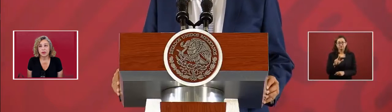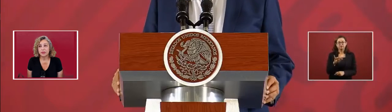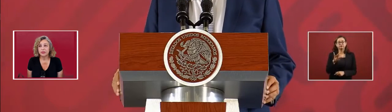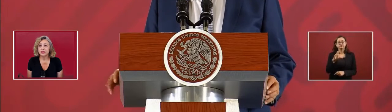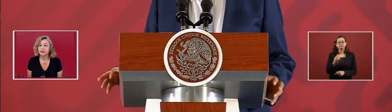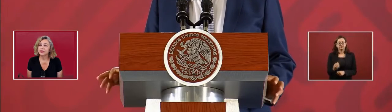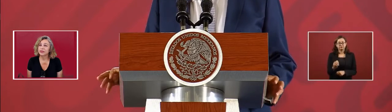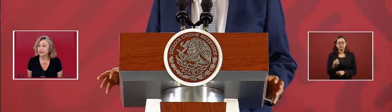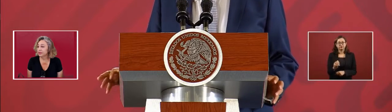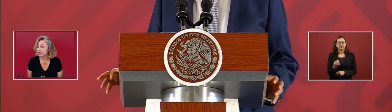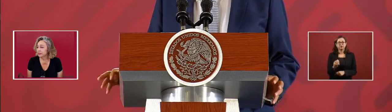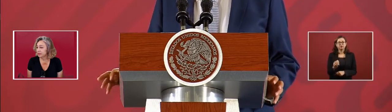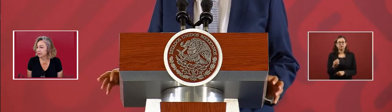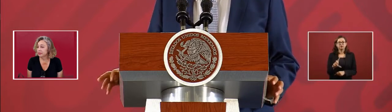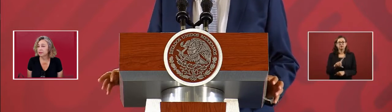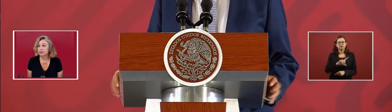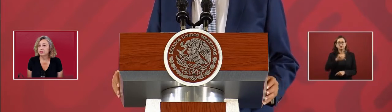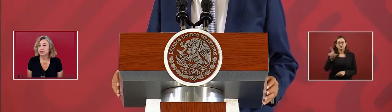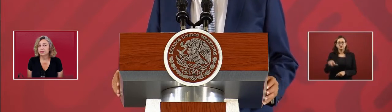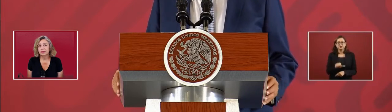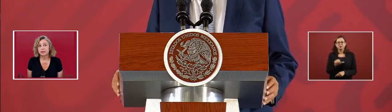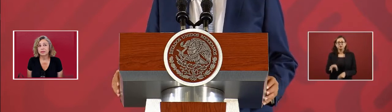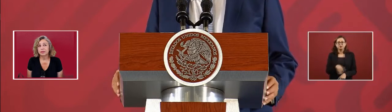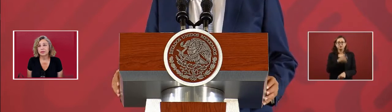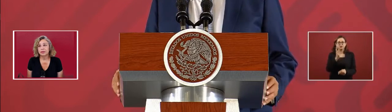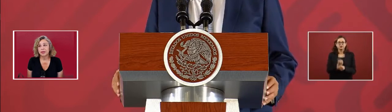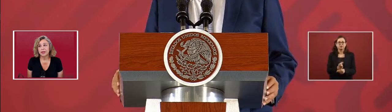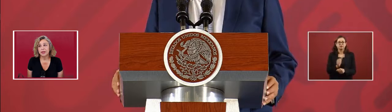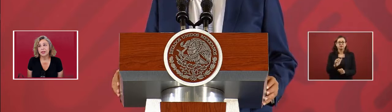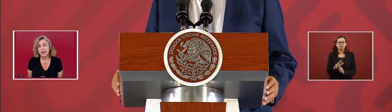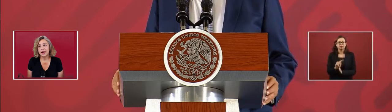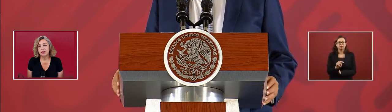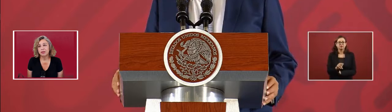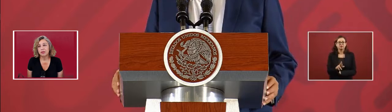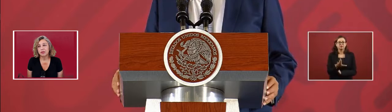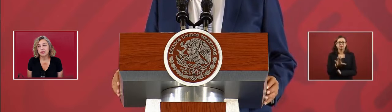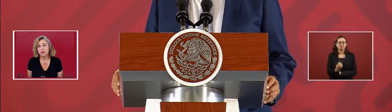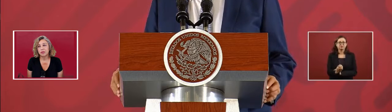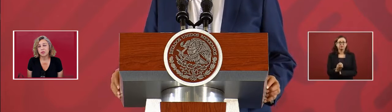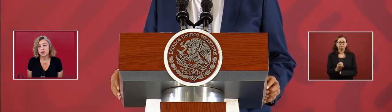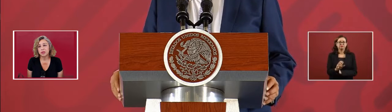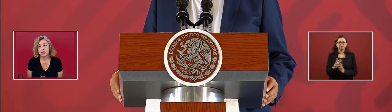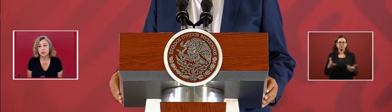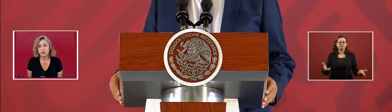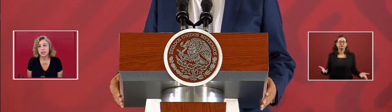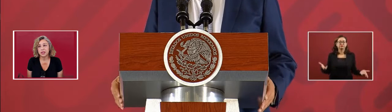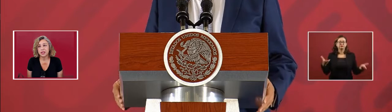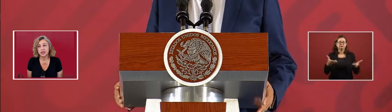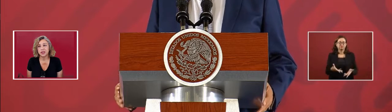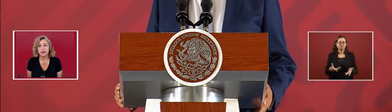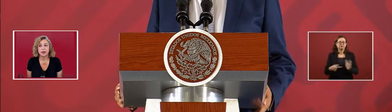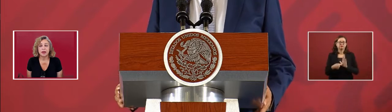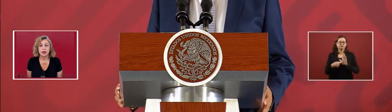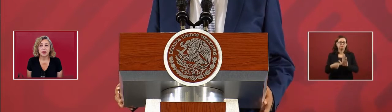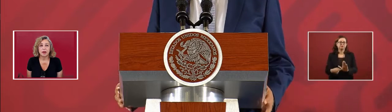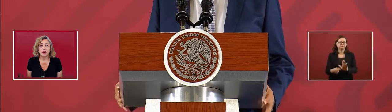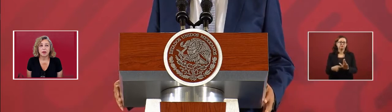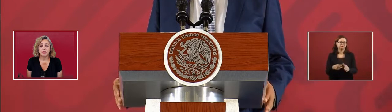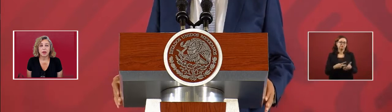Ricardo and then Arturo will do his presentation